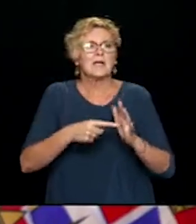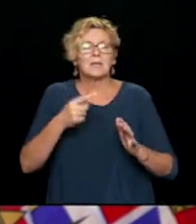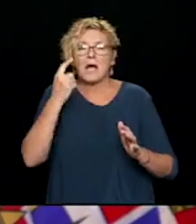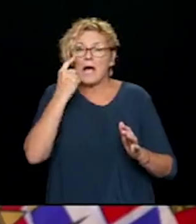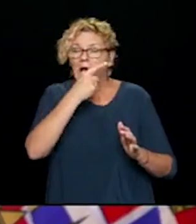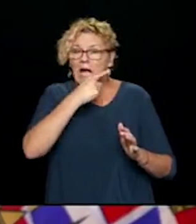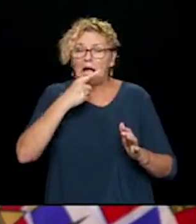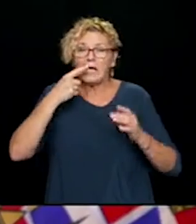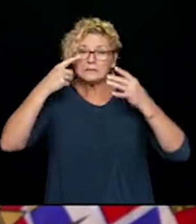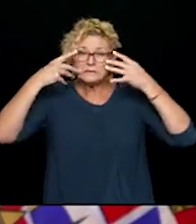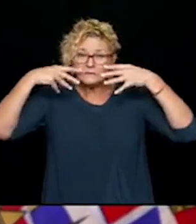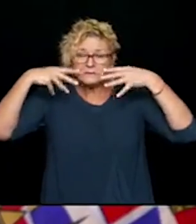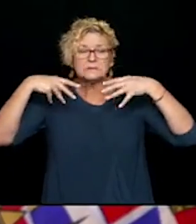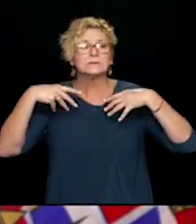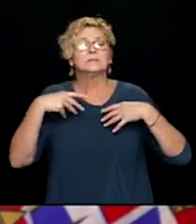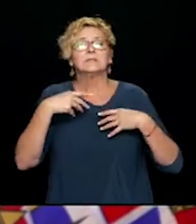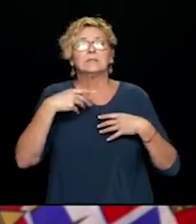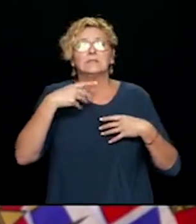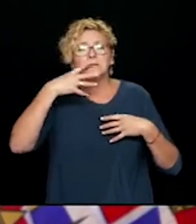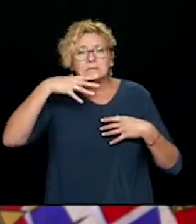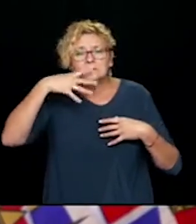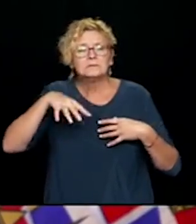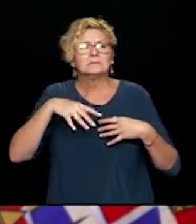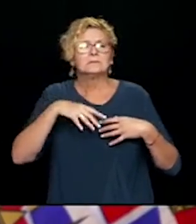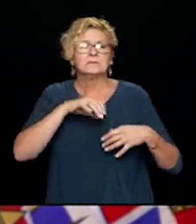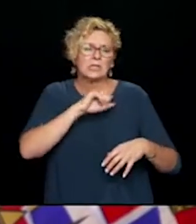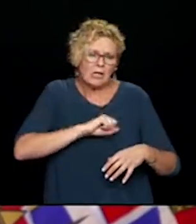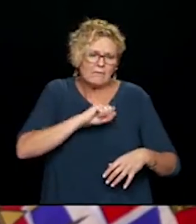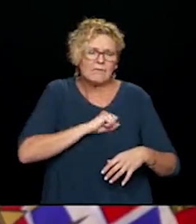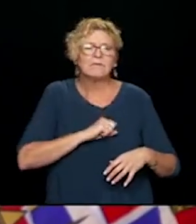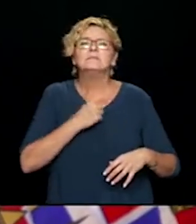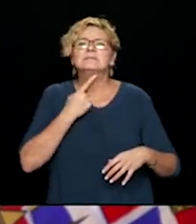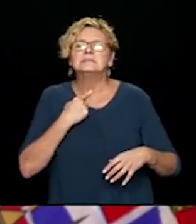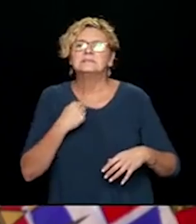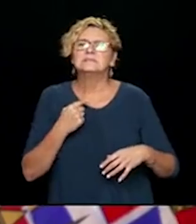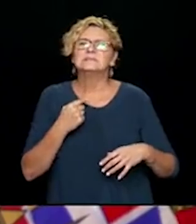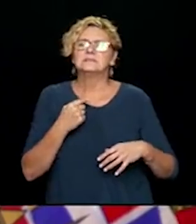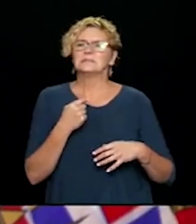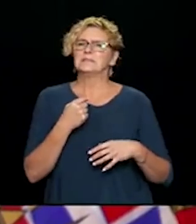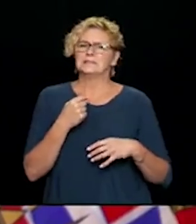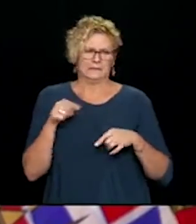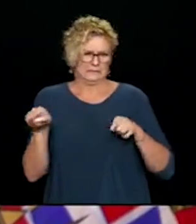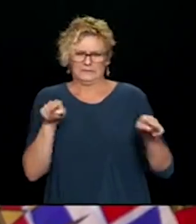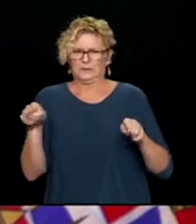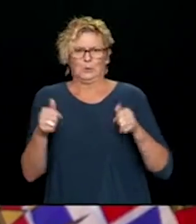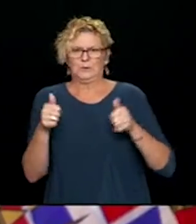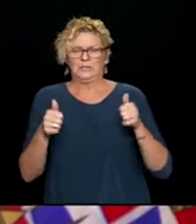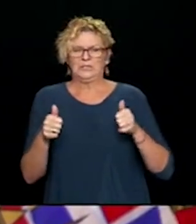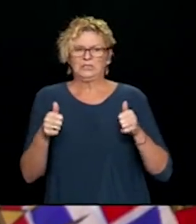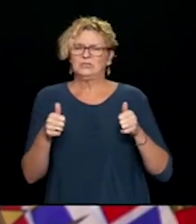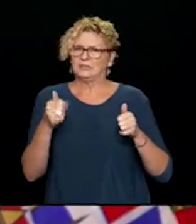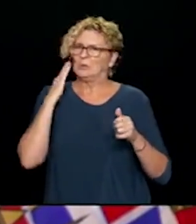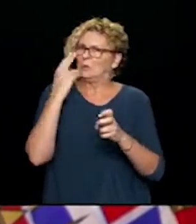associated both with smoke and with COVID. But there are things that are not as likely to be caused by wildfire smoke. So anything like